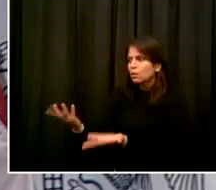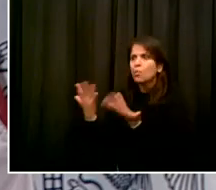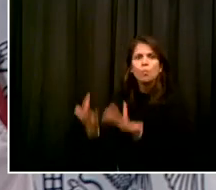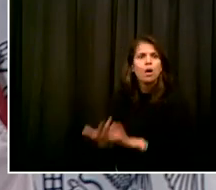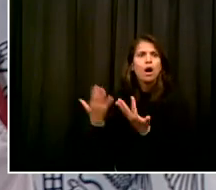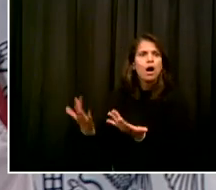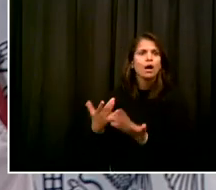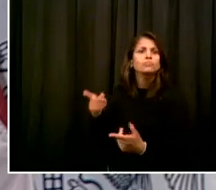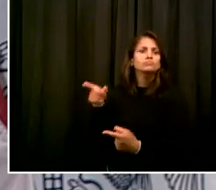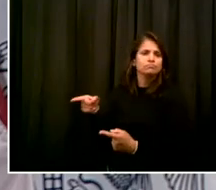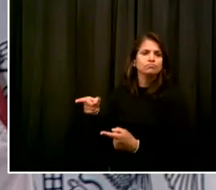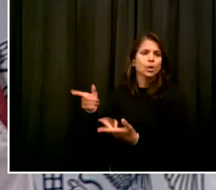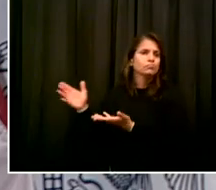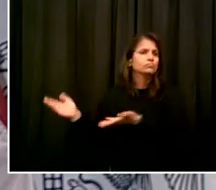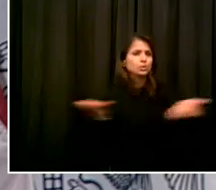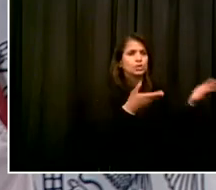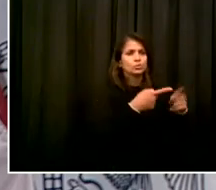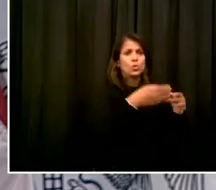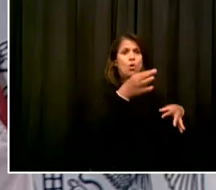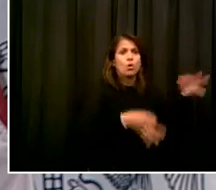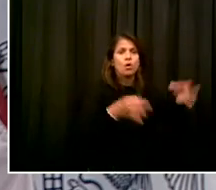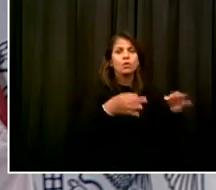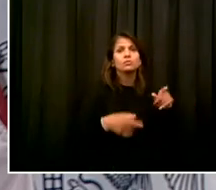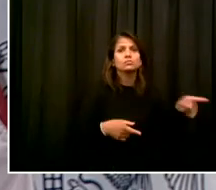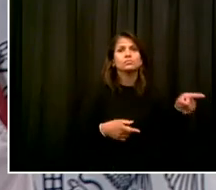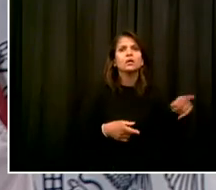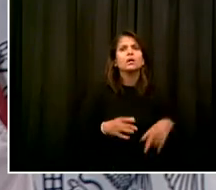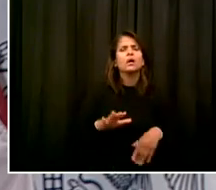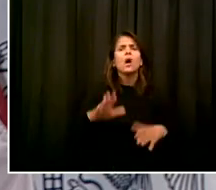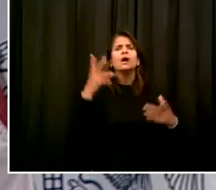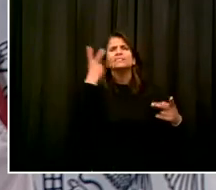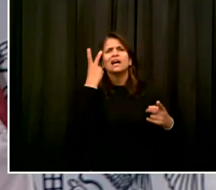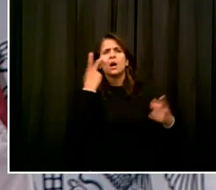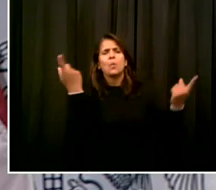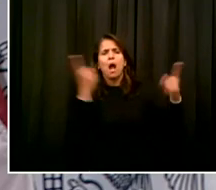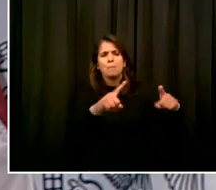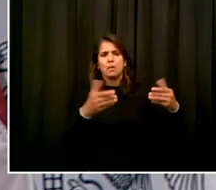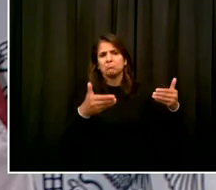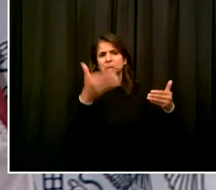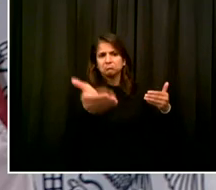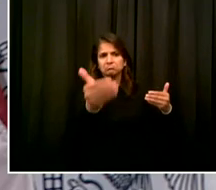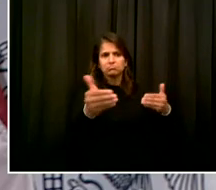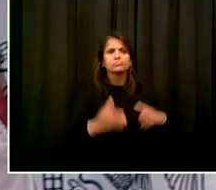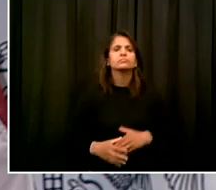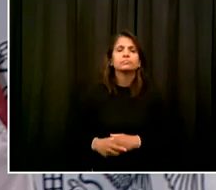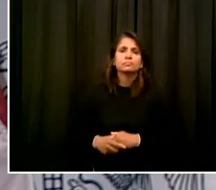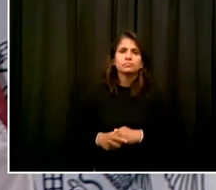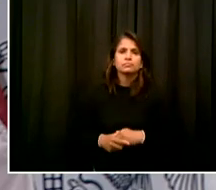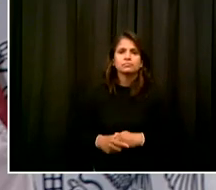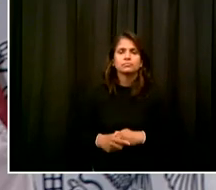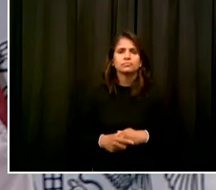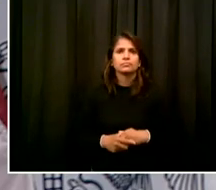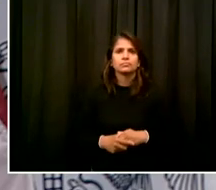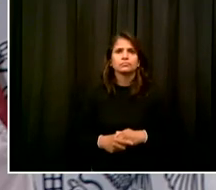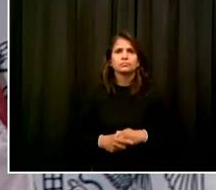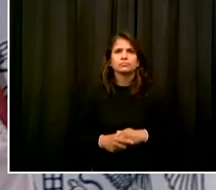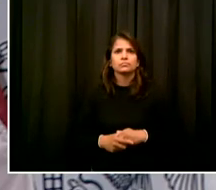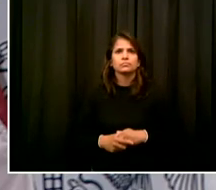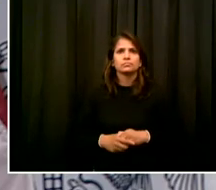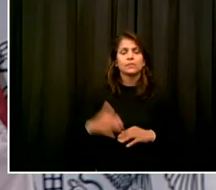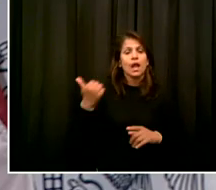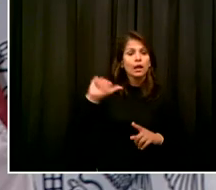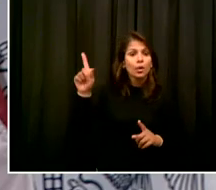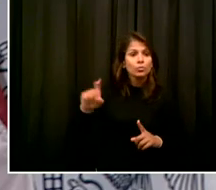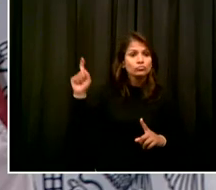results on that relatively soon. Go ahead. Okay. I would be curious when